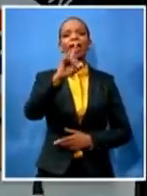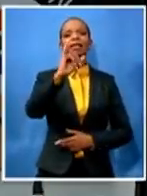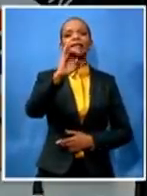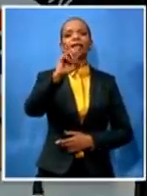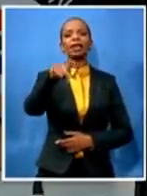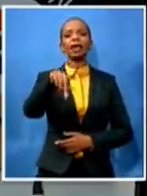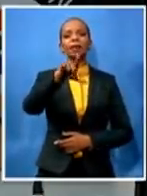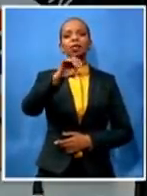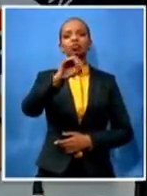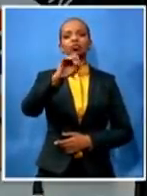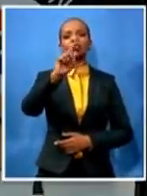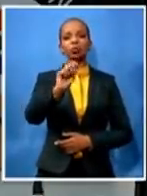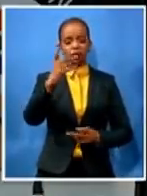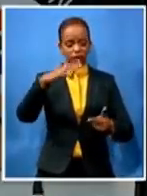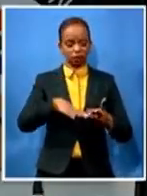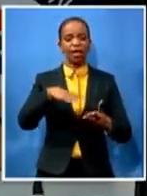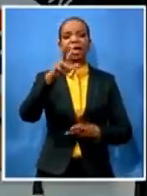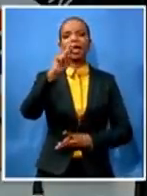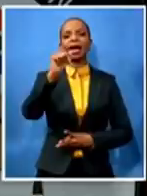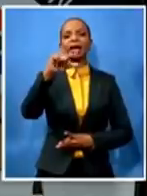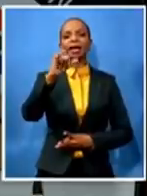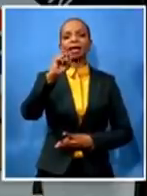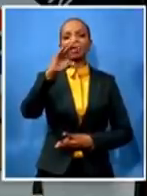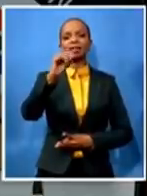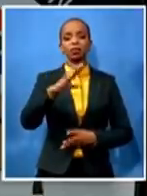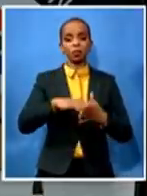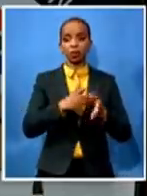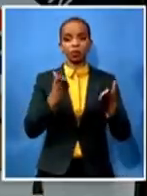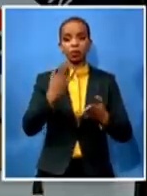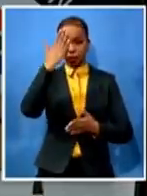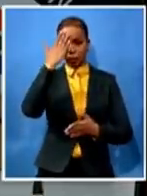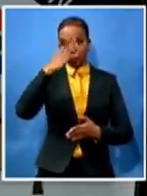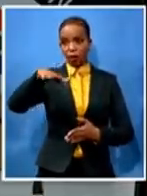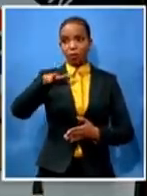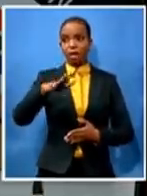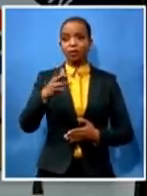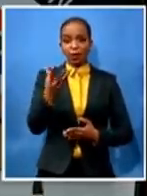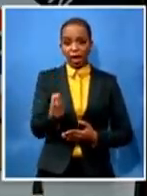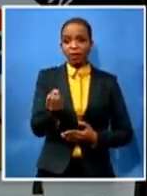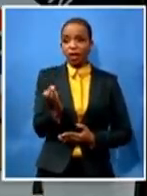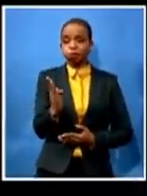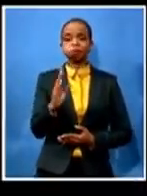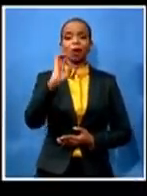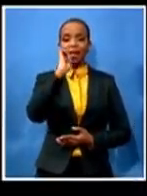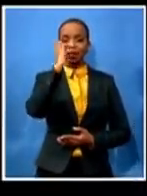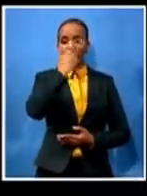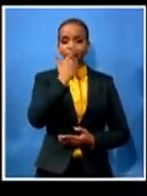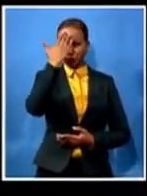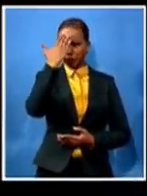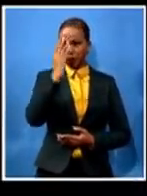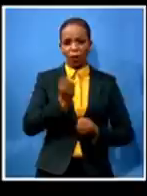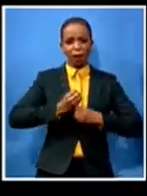crisis in el dorado park that everybody knows where i met many of the anti-drug activists we worked together